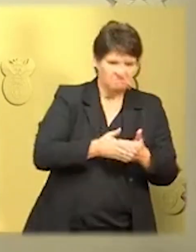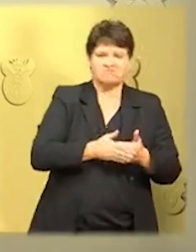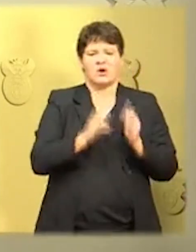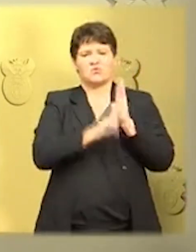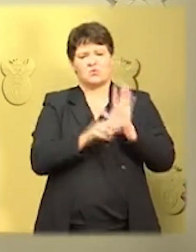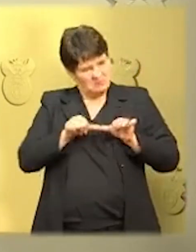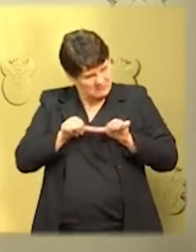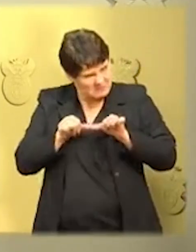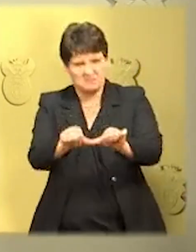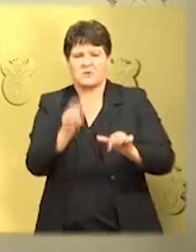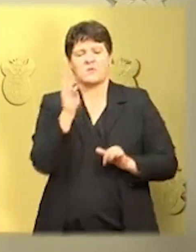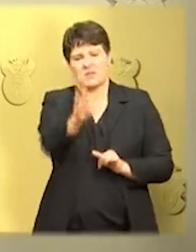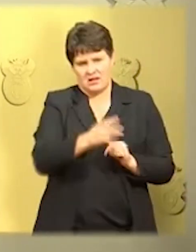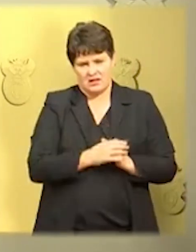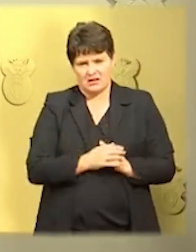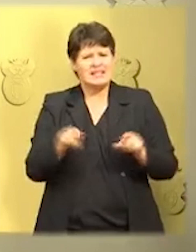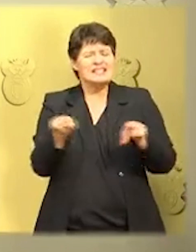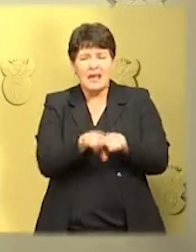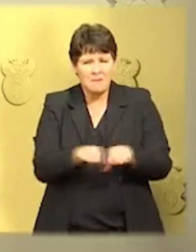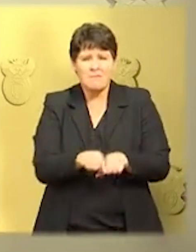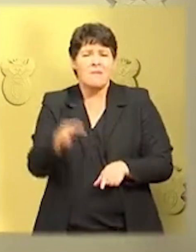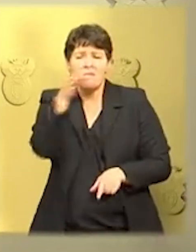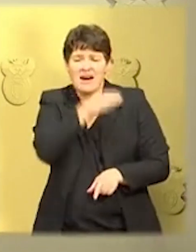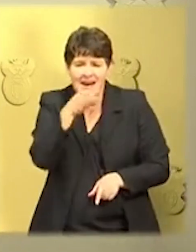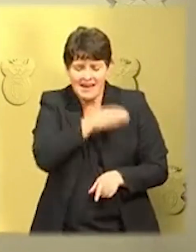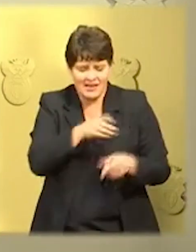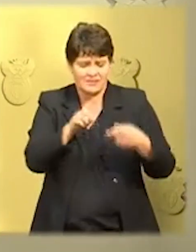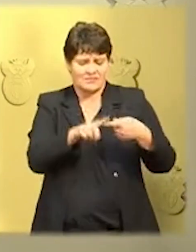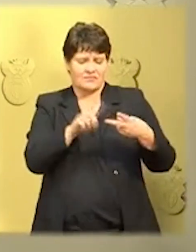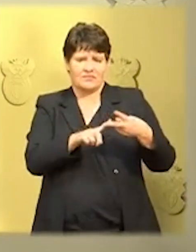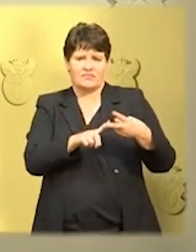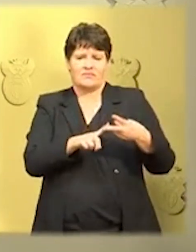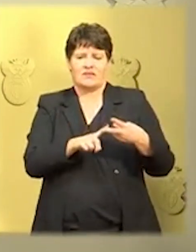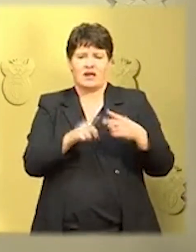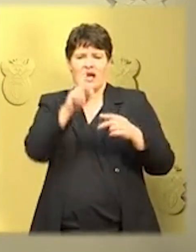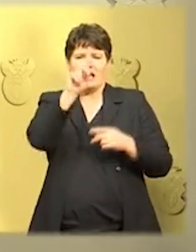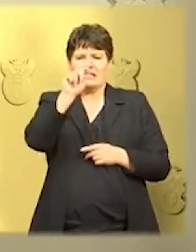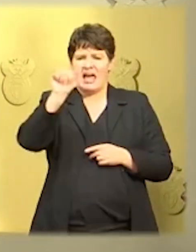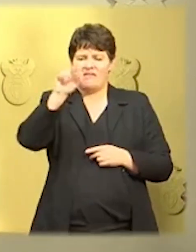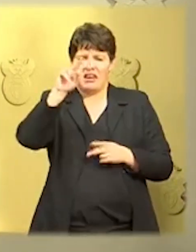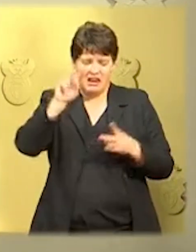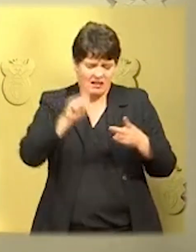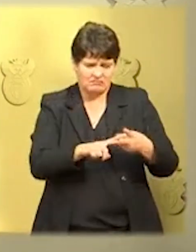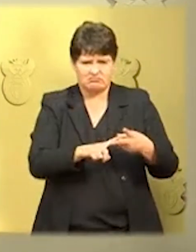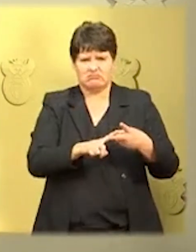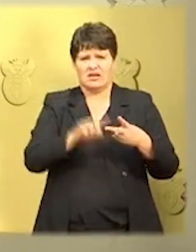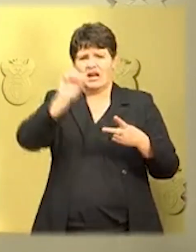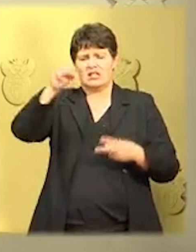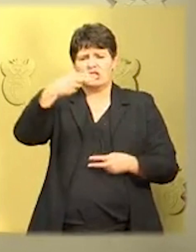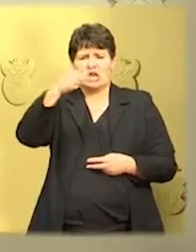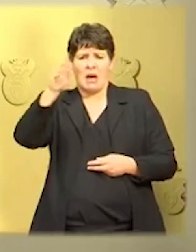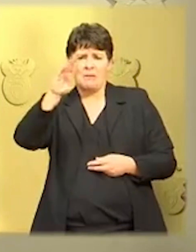For instance, bars and shibins will remain closed. Conference and convention centers,